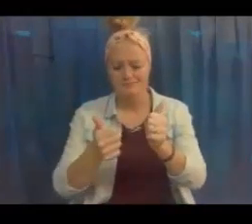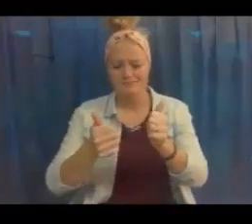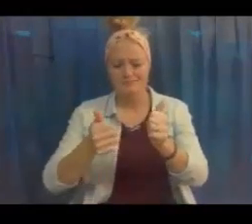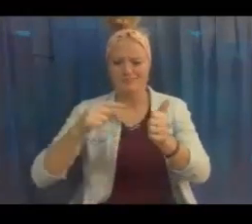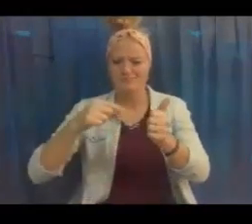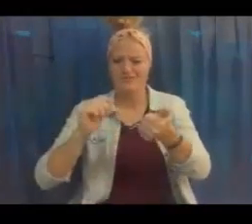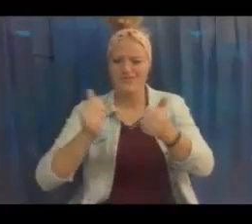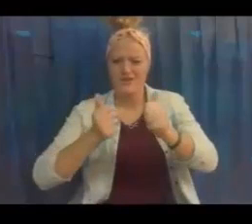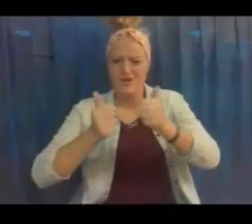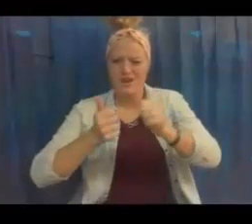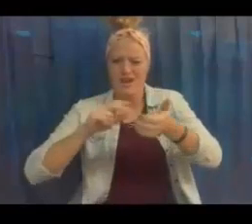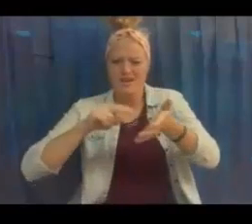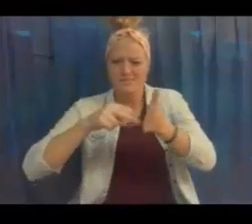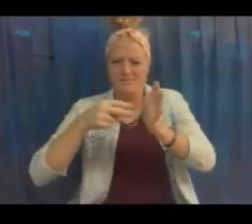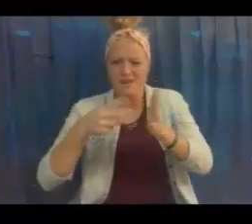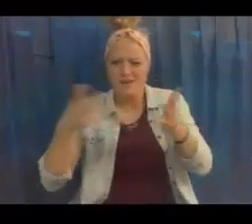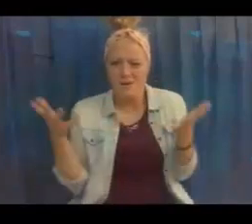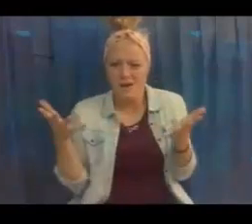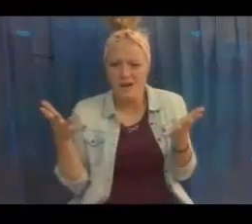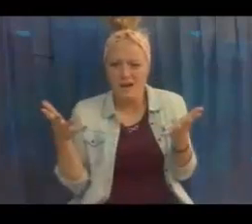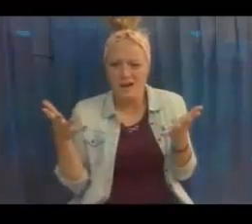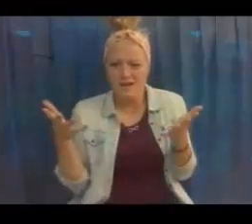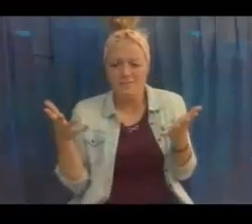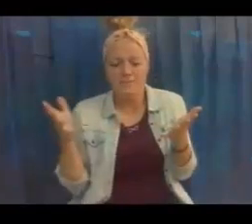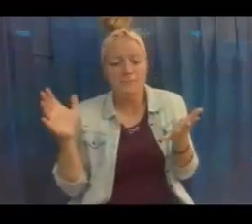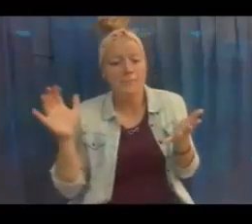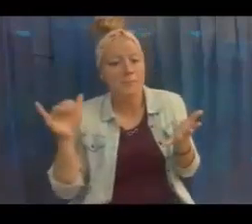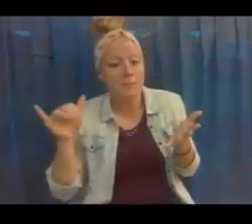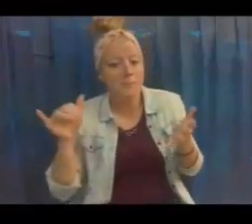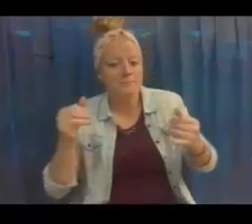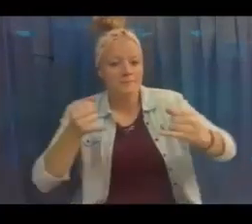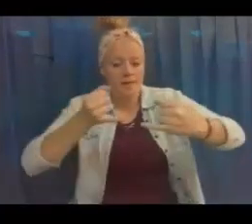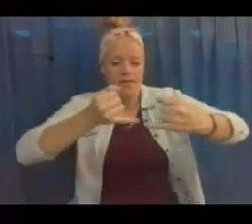Oh, it's a race. What's a race mean?